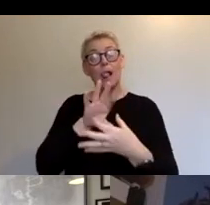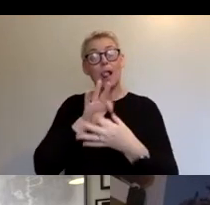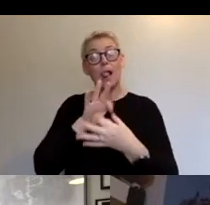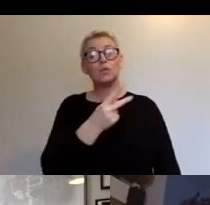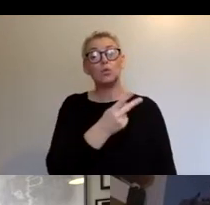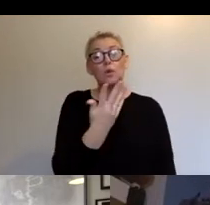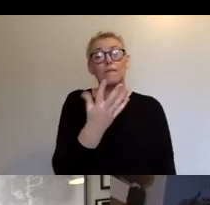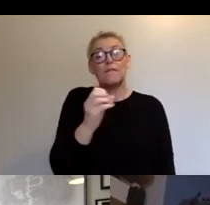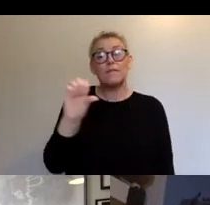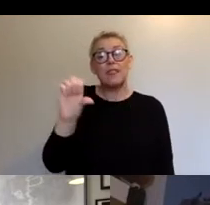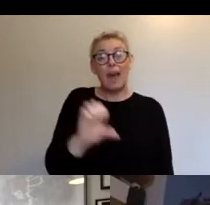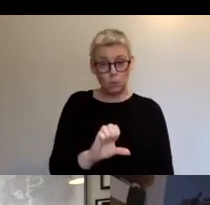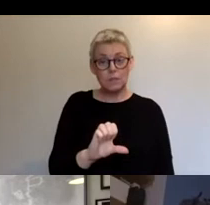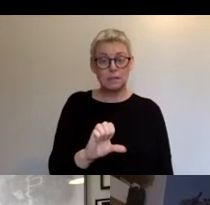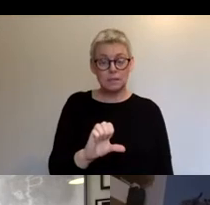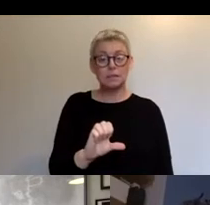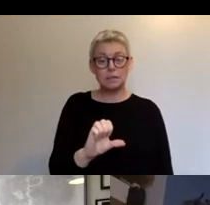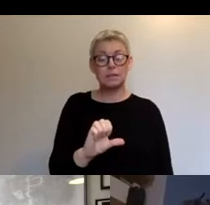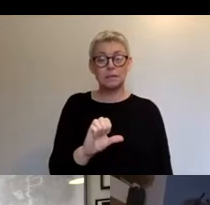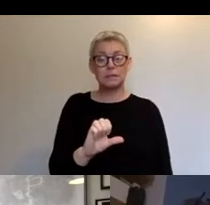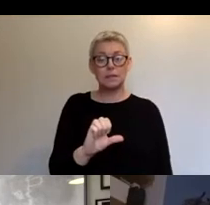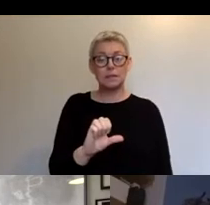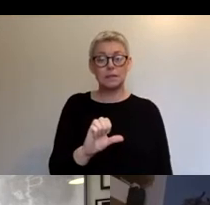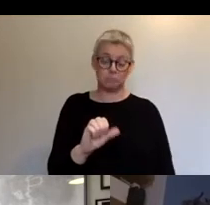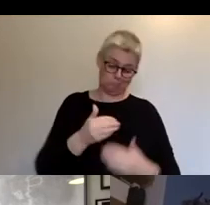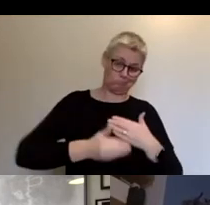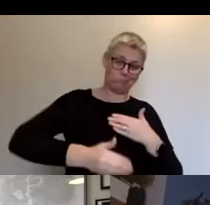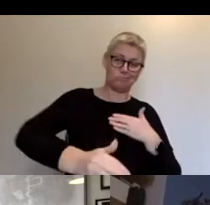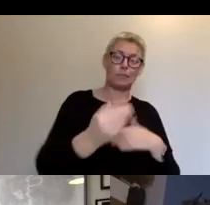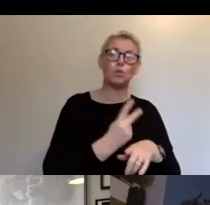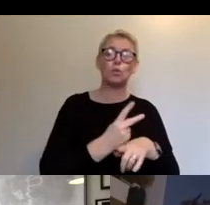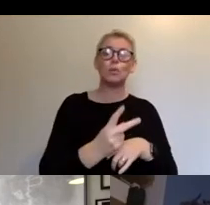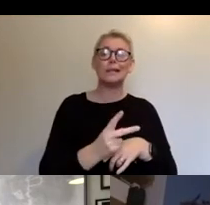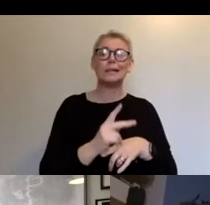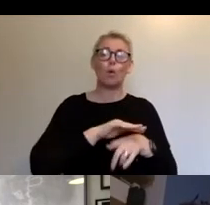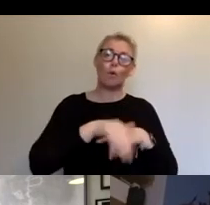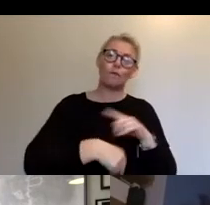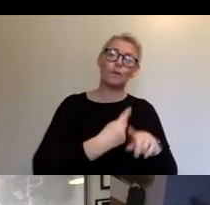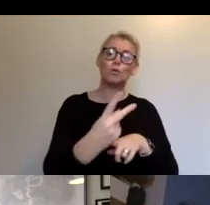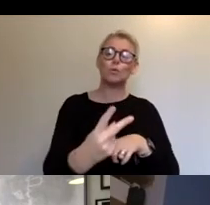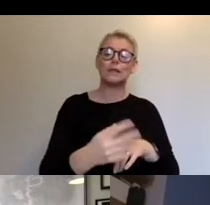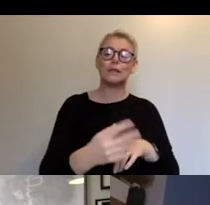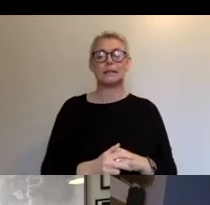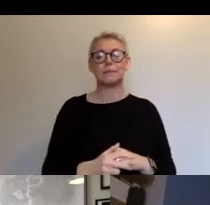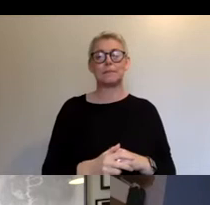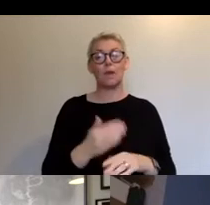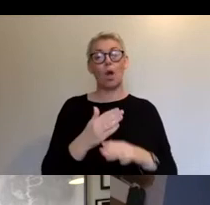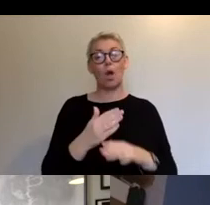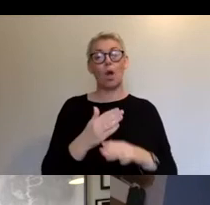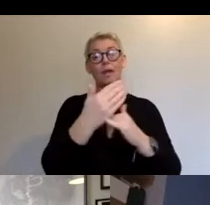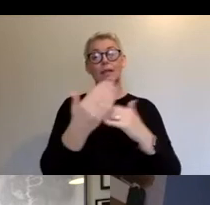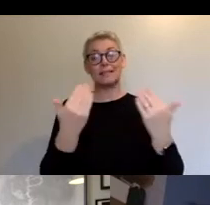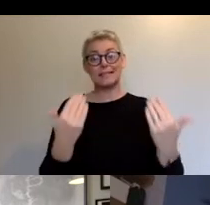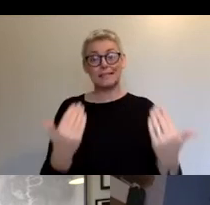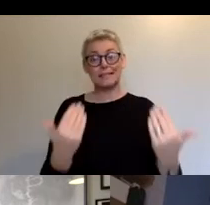spirit up event. And in the on the day we had people in the